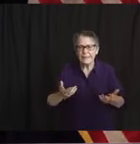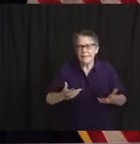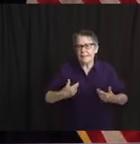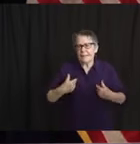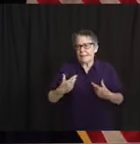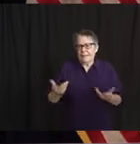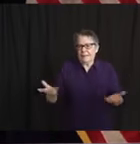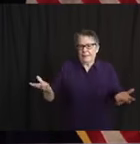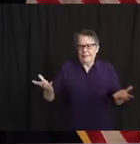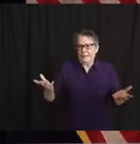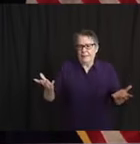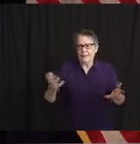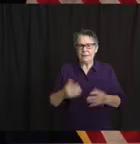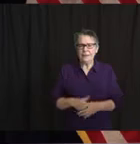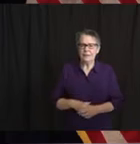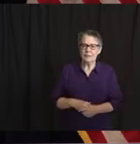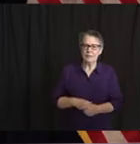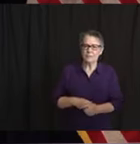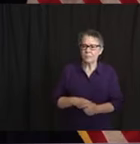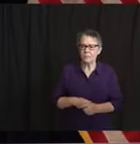We have it by county, for sure.